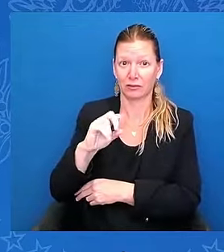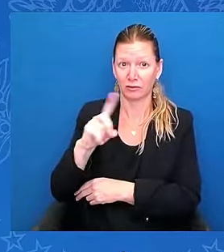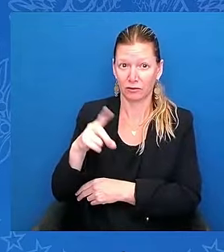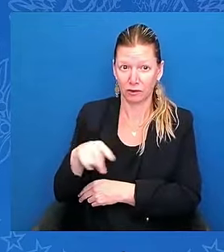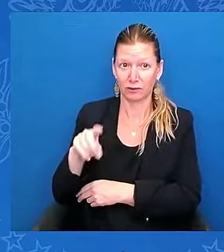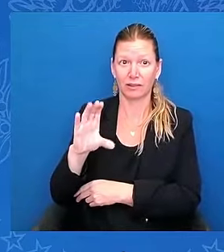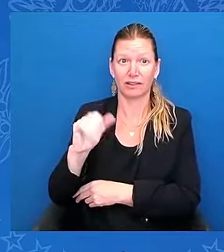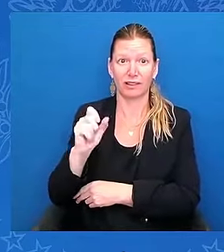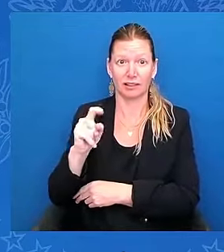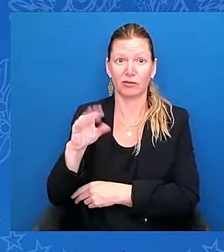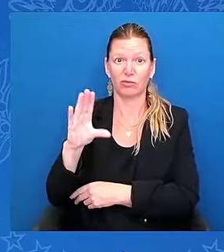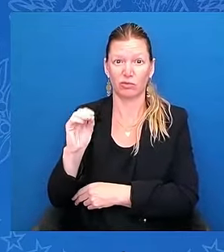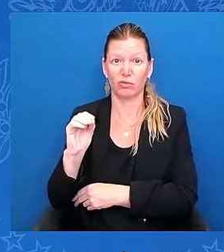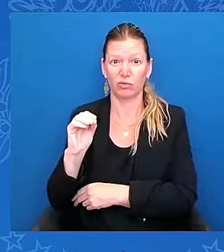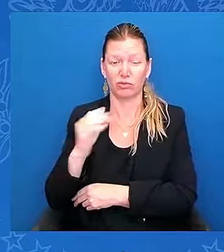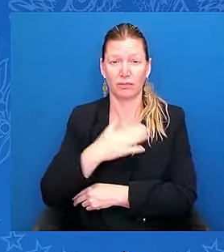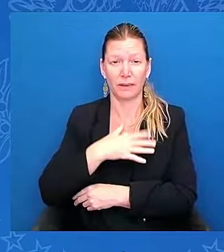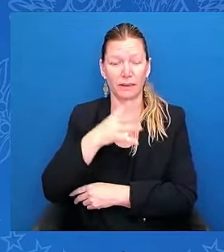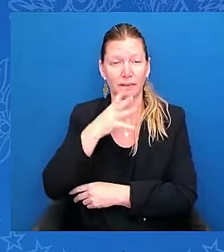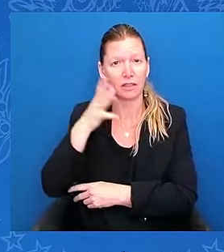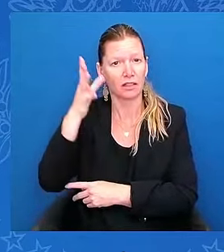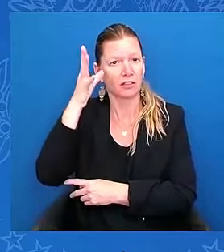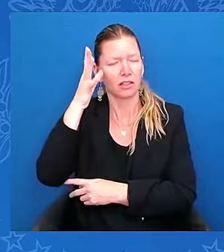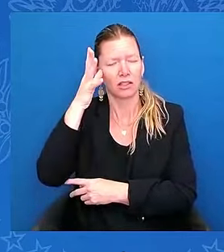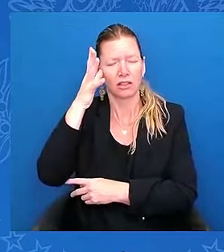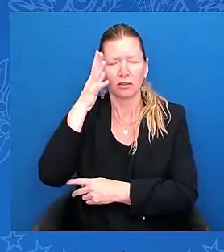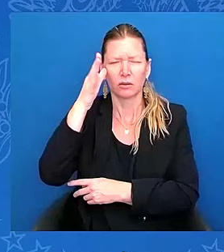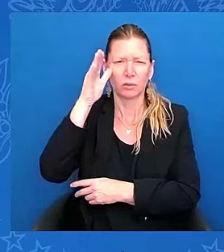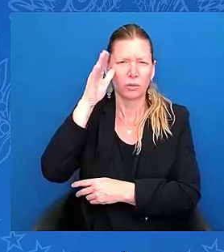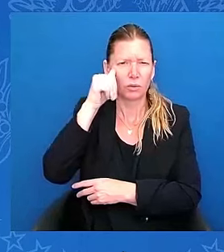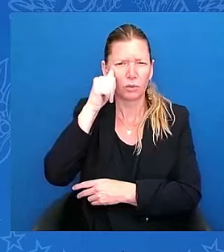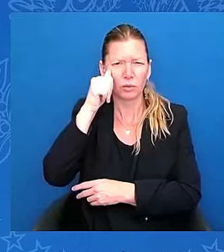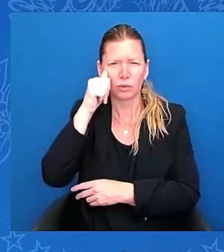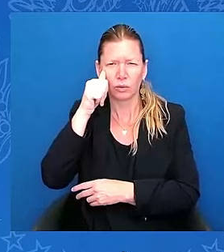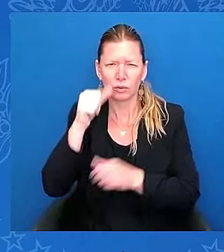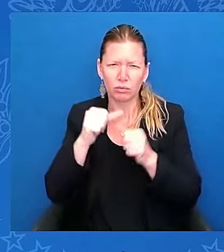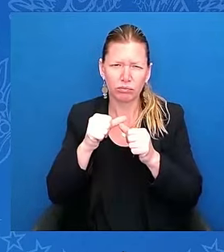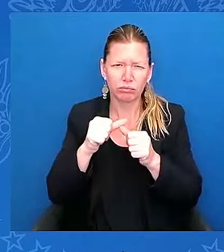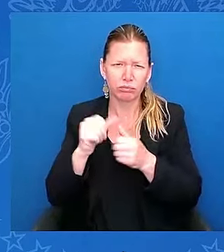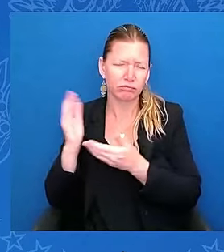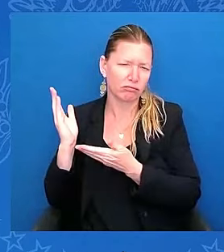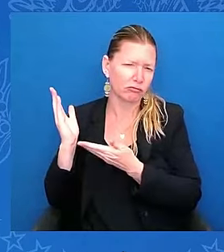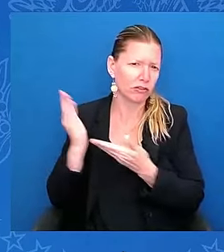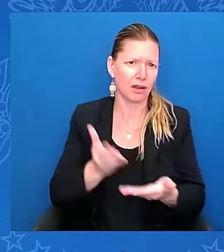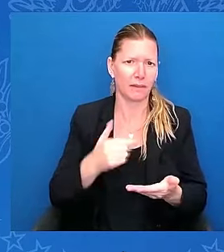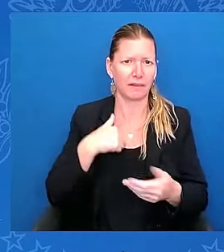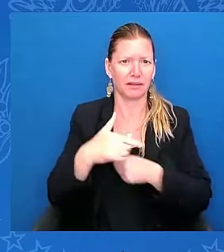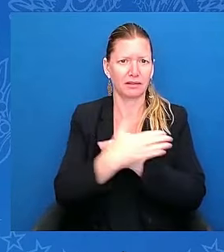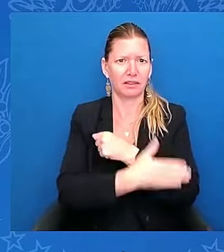to give me a chance at a better future when I was just three years old.